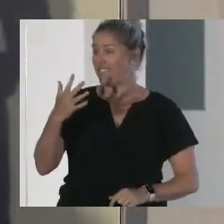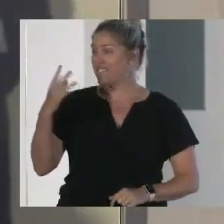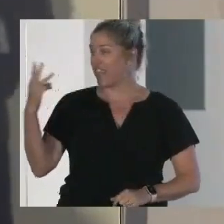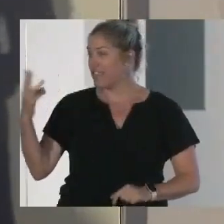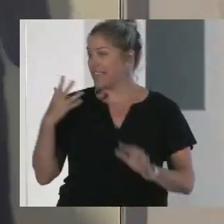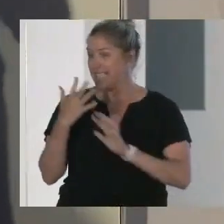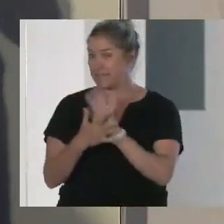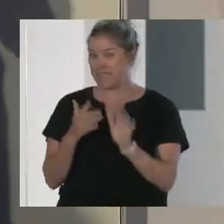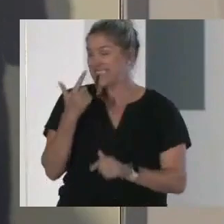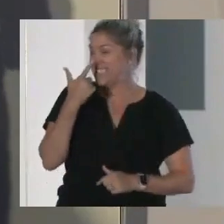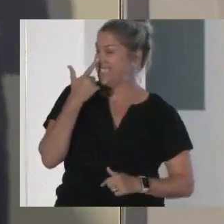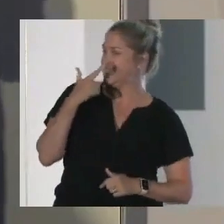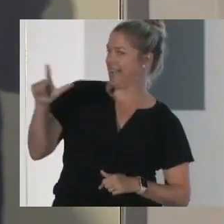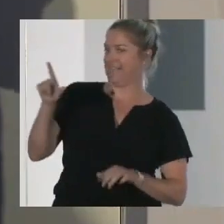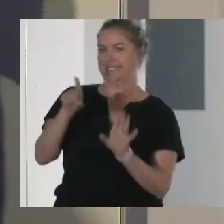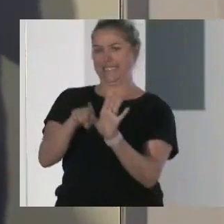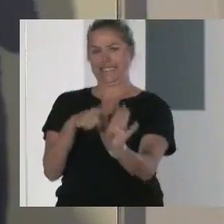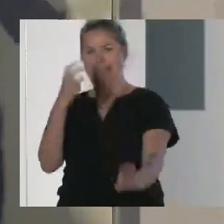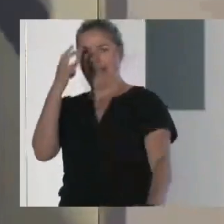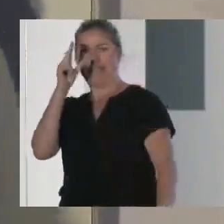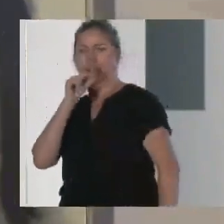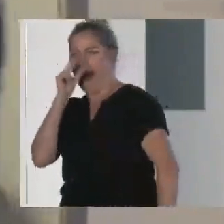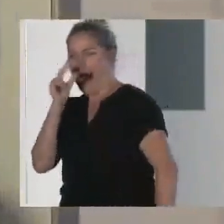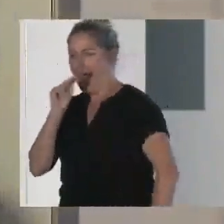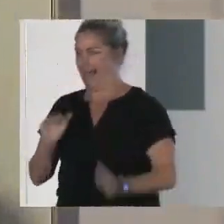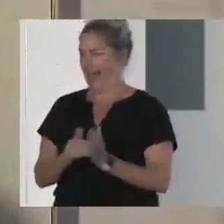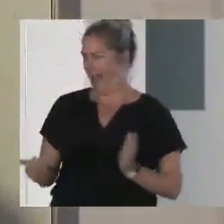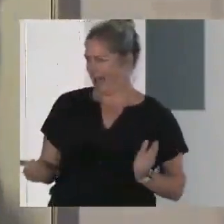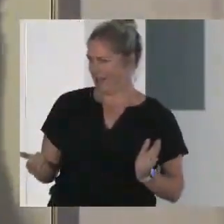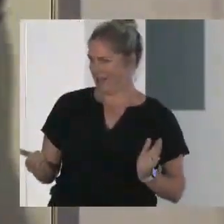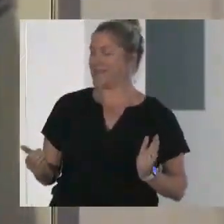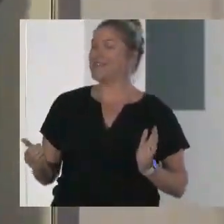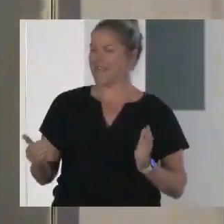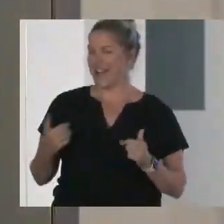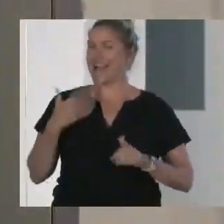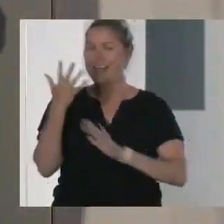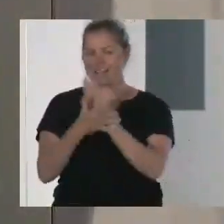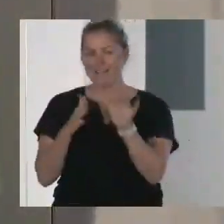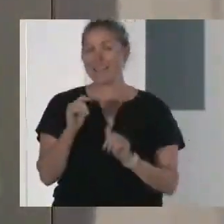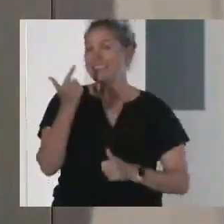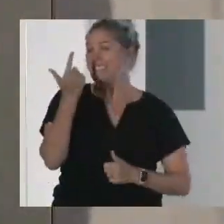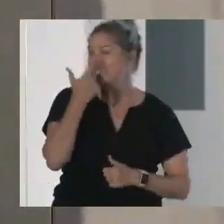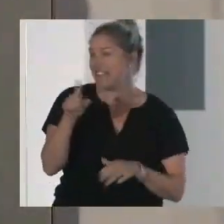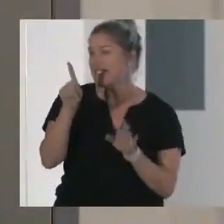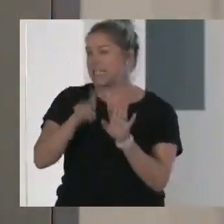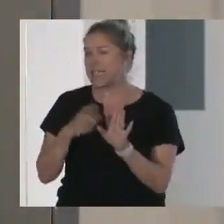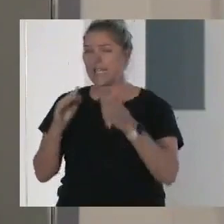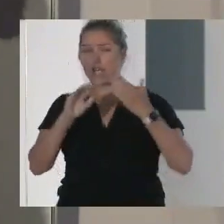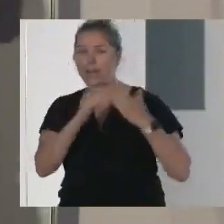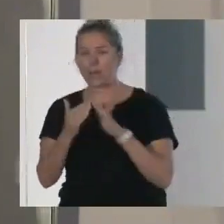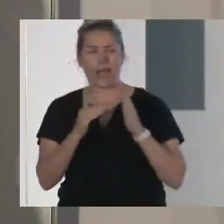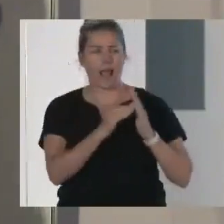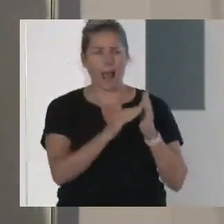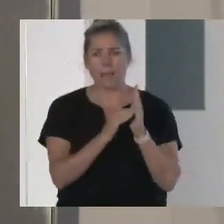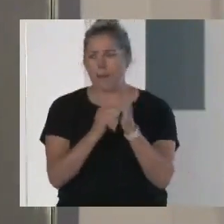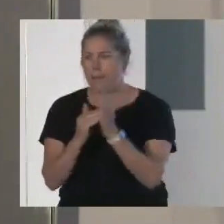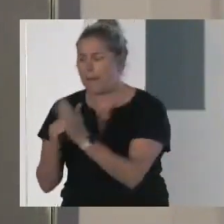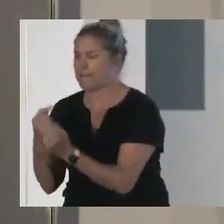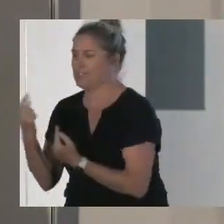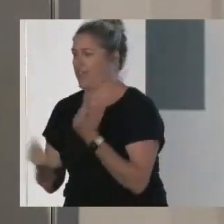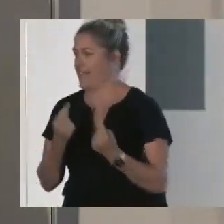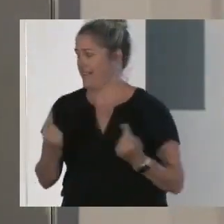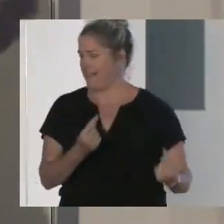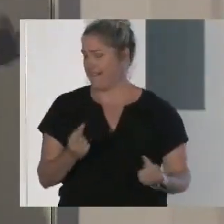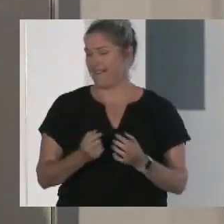years young this year. That's 70 years of communities helping each other. Meals on Wheels is